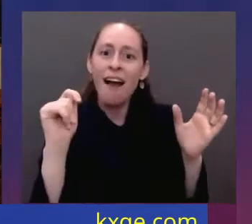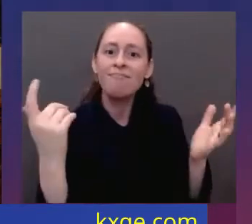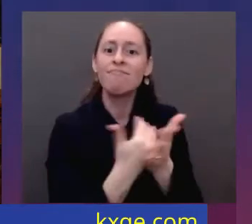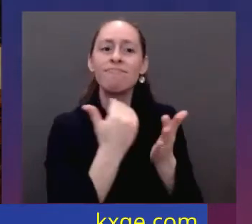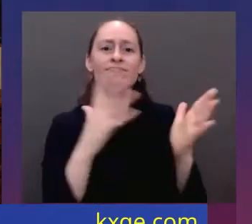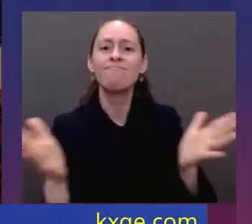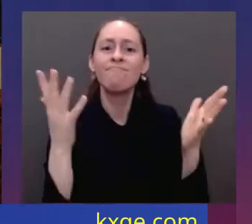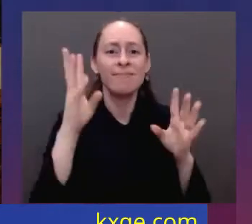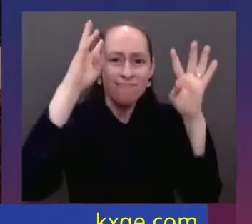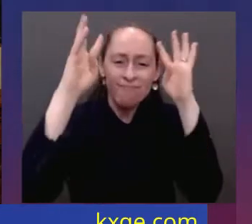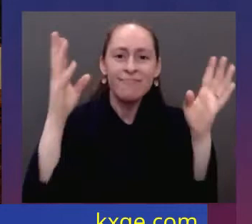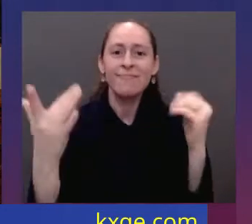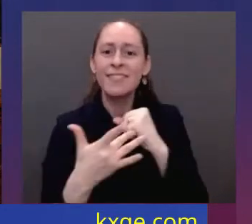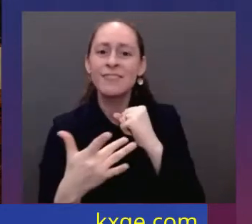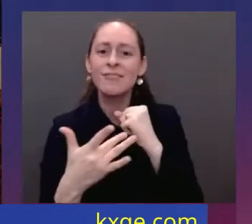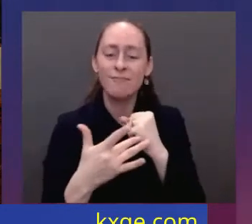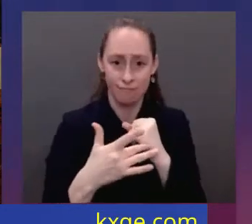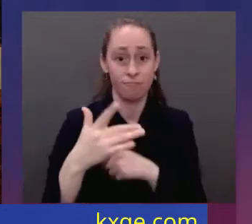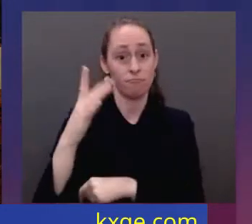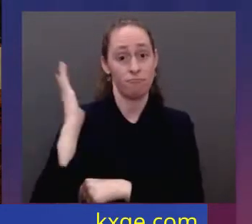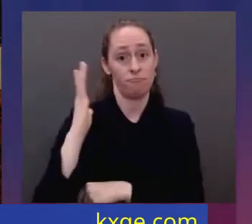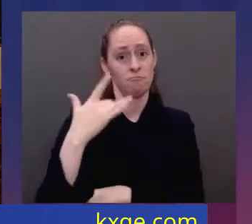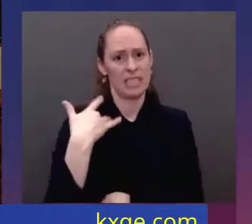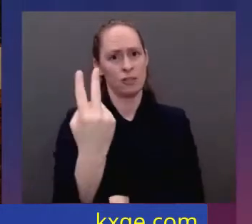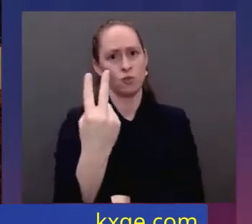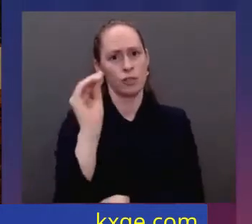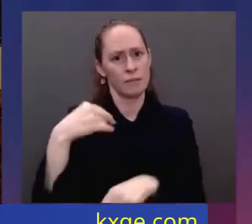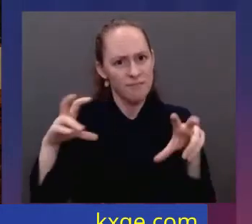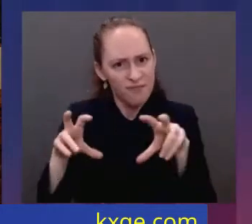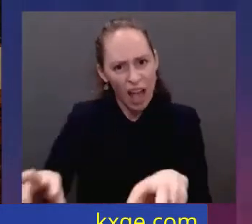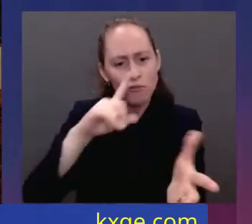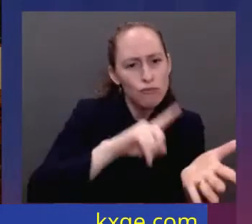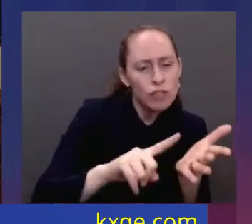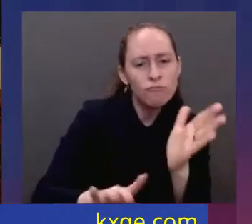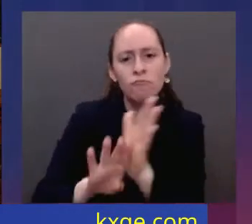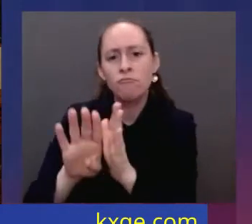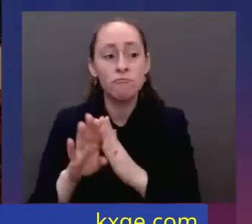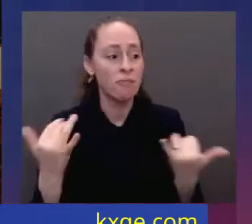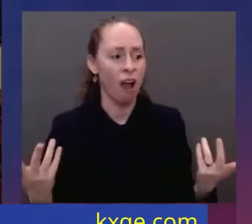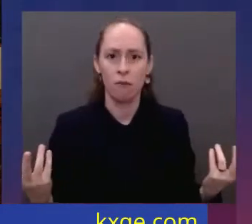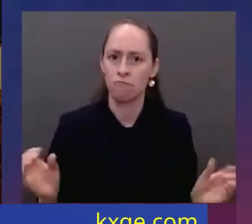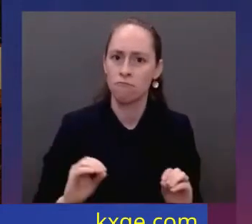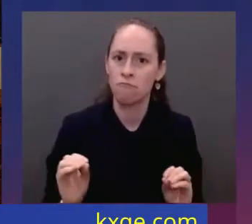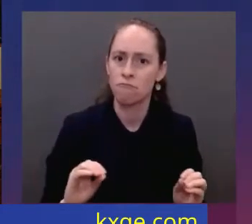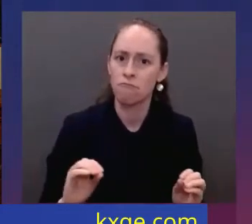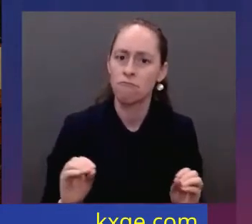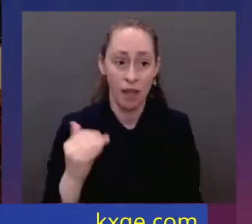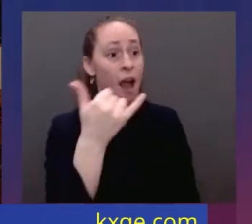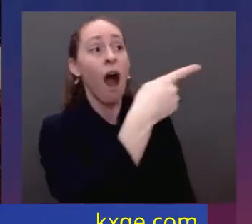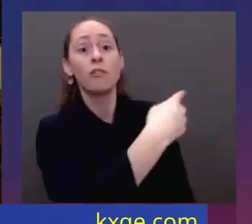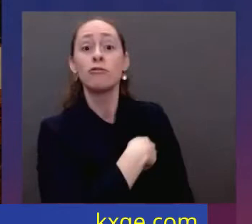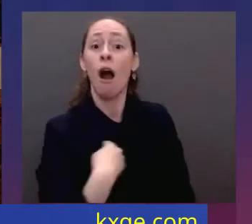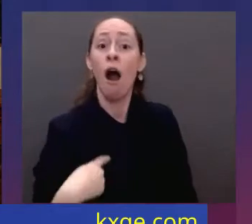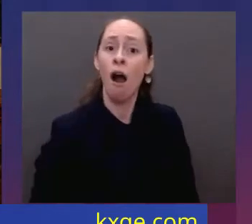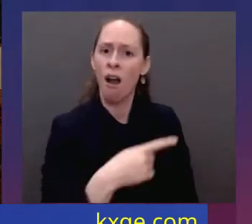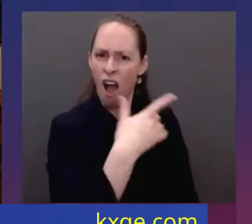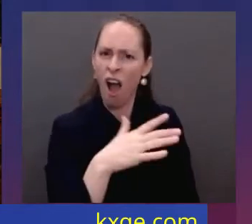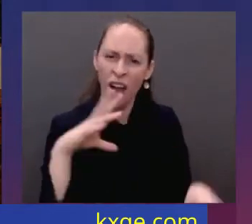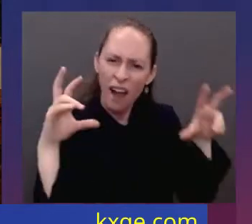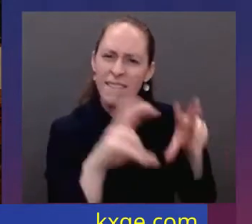2 percent of our GDP in research and development. We don't now. China is. Let me give you one example why it's so important to pass.